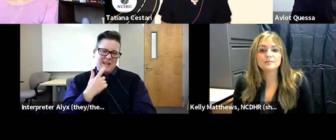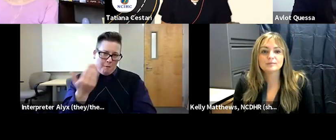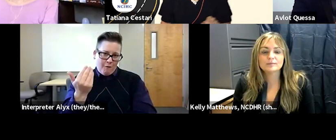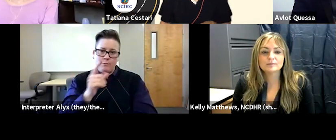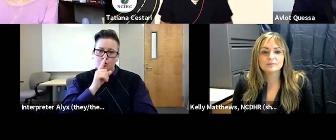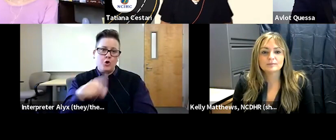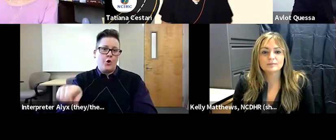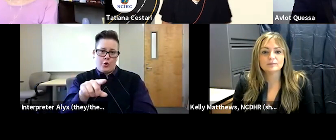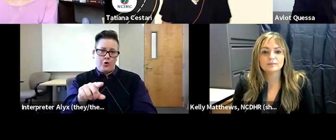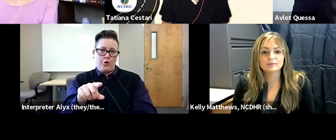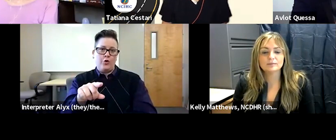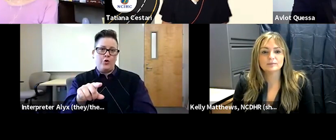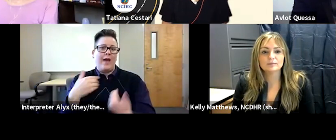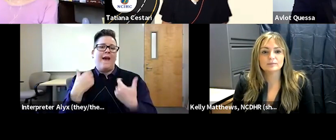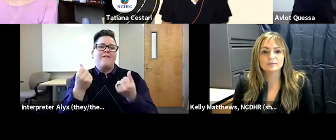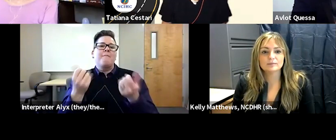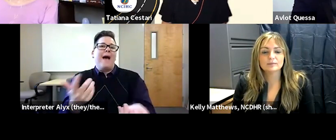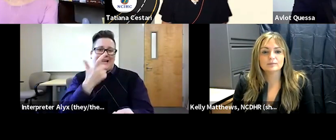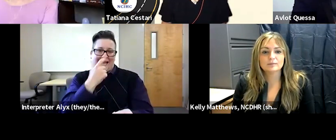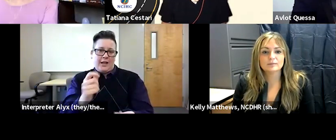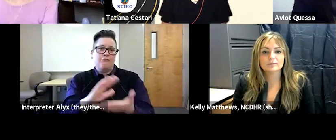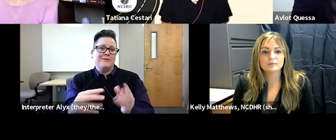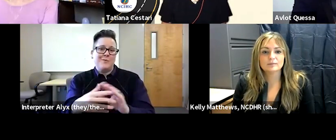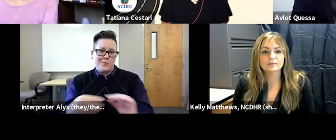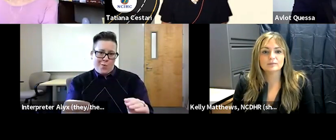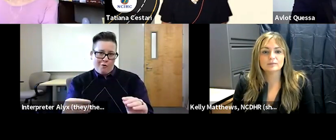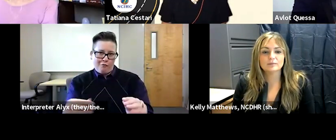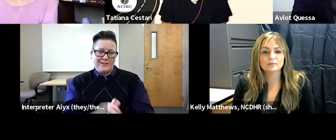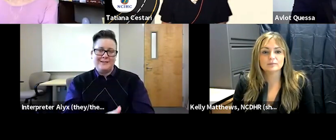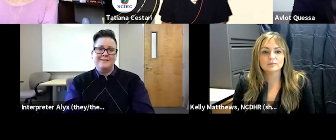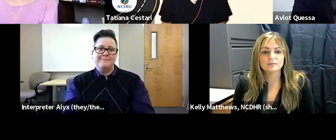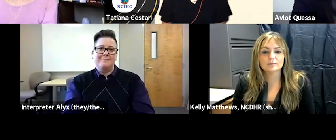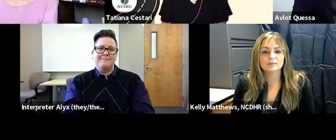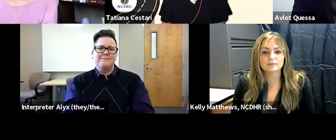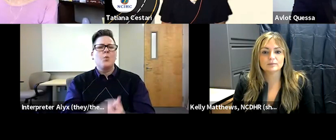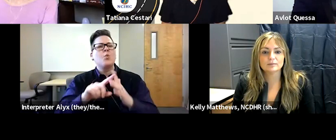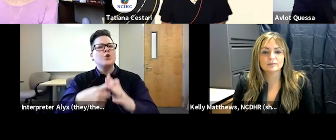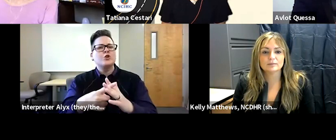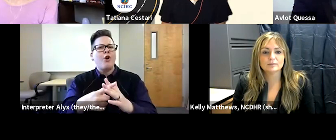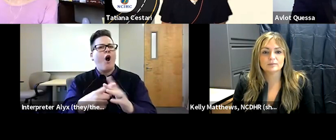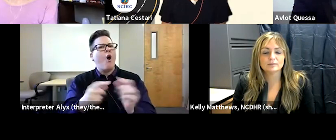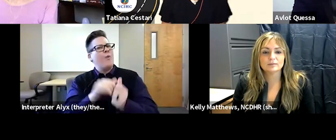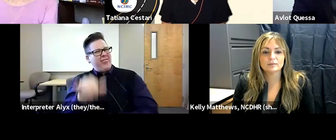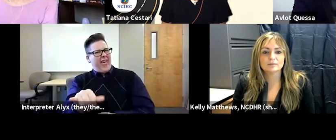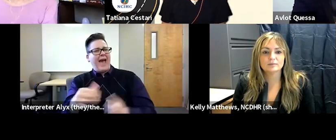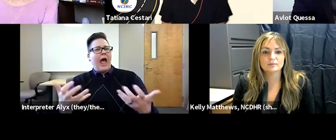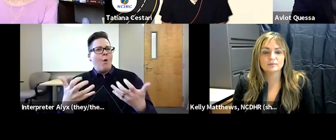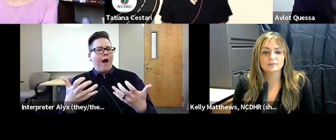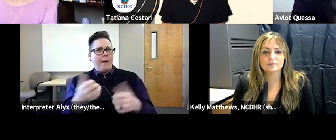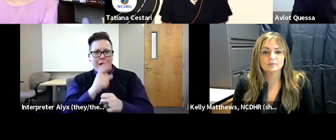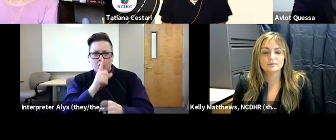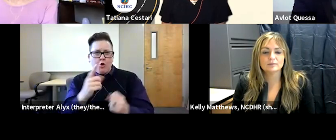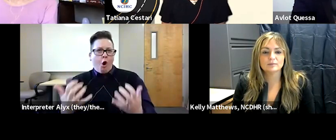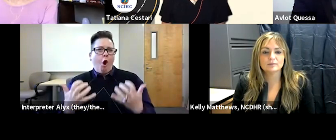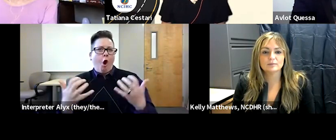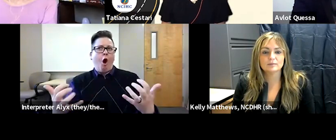you have many interesting stories and i let's start with that because i want to make sure our audience